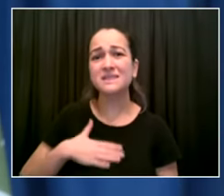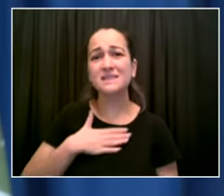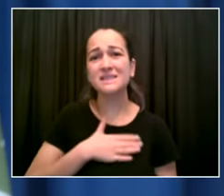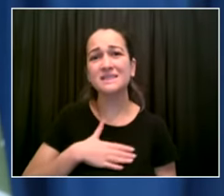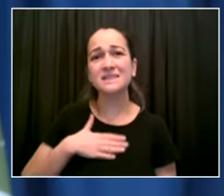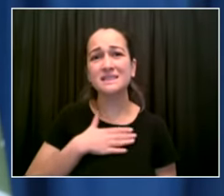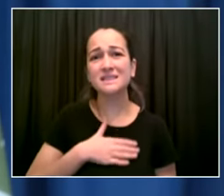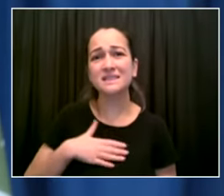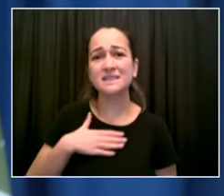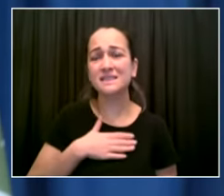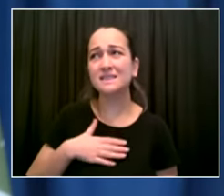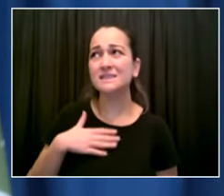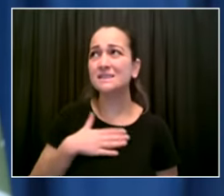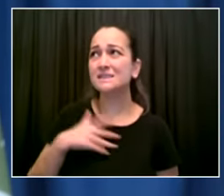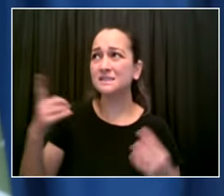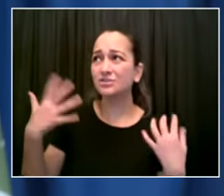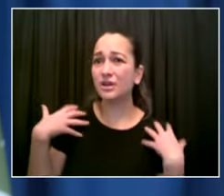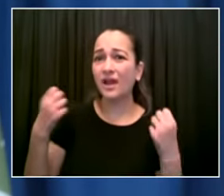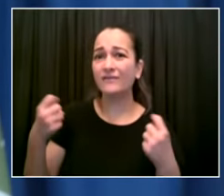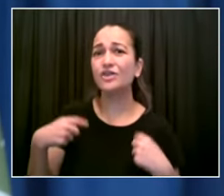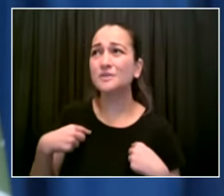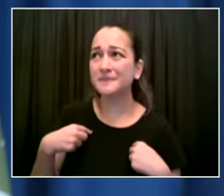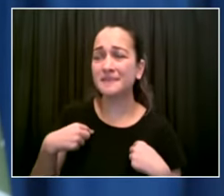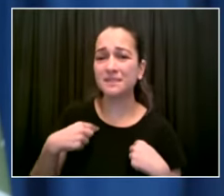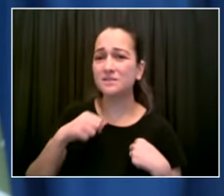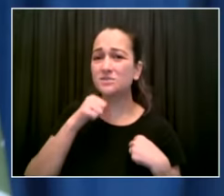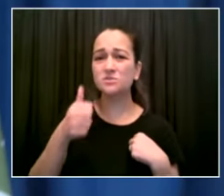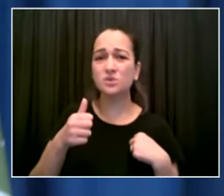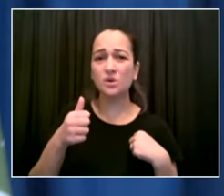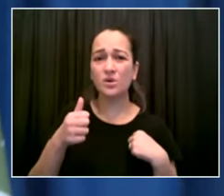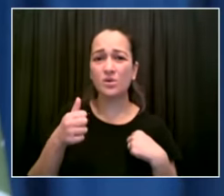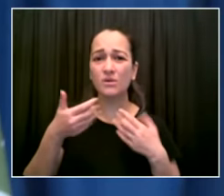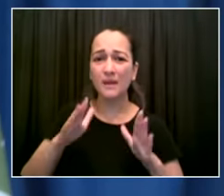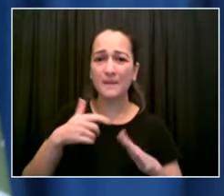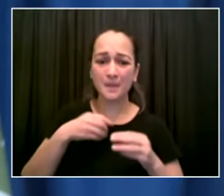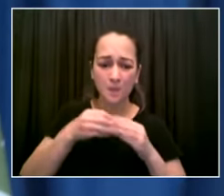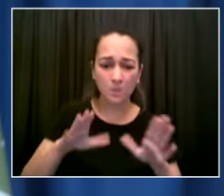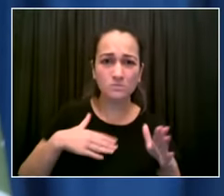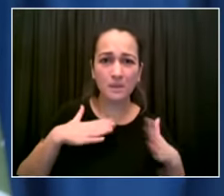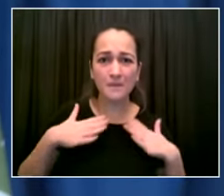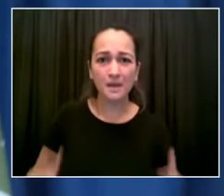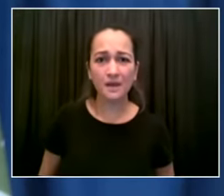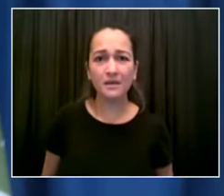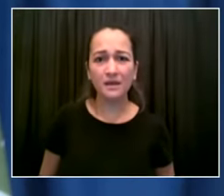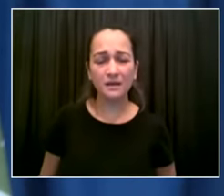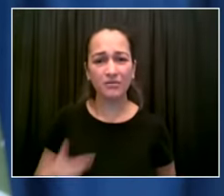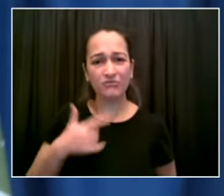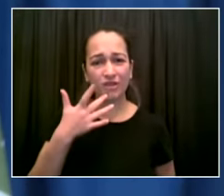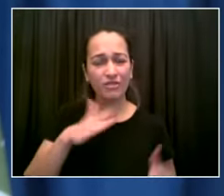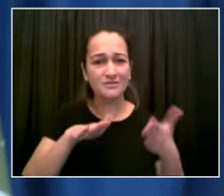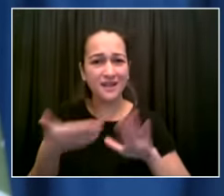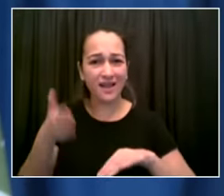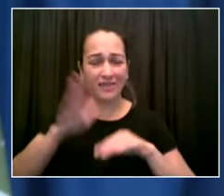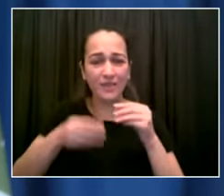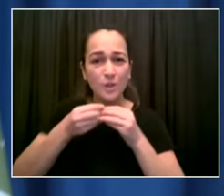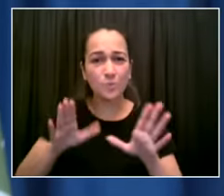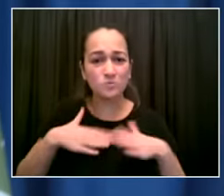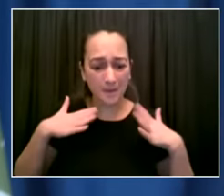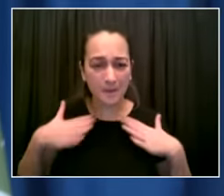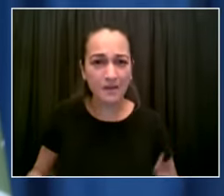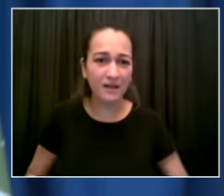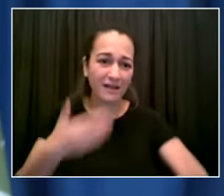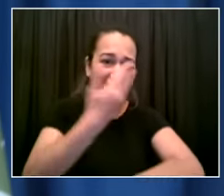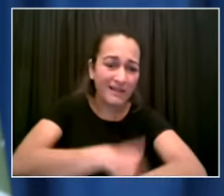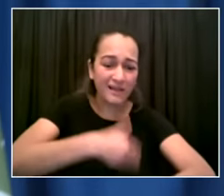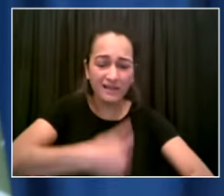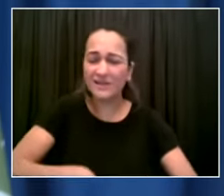dad had it was losing his right leg below the knee ironically not from diabetes um that was the most devastating to him